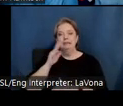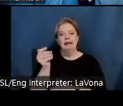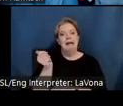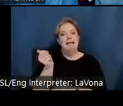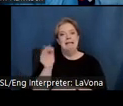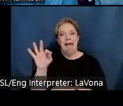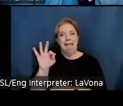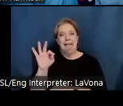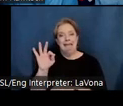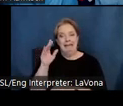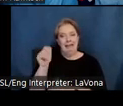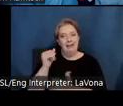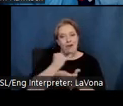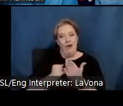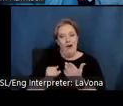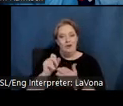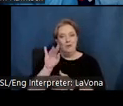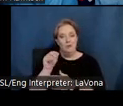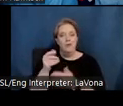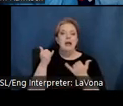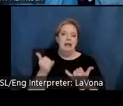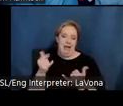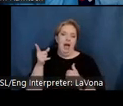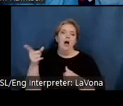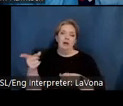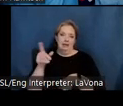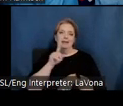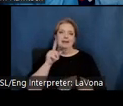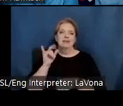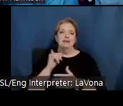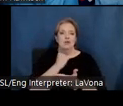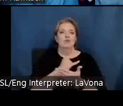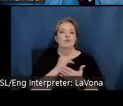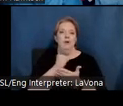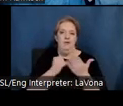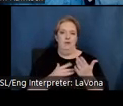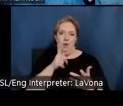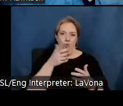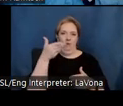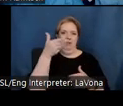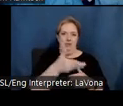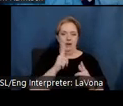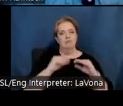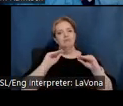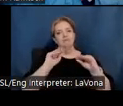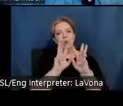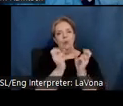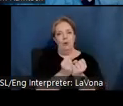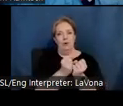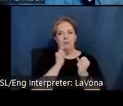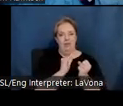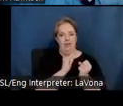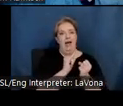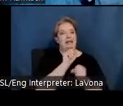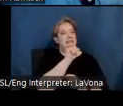decades later, Larry serves as resident artist at the Malouf Foundation, teaching workshops that carry forward Sam's commitment to educating